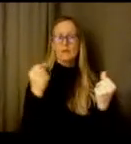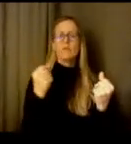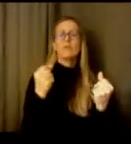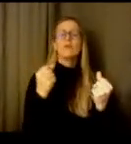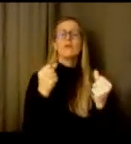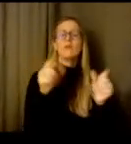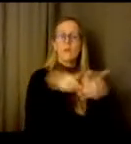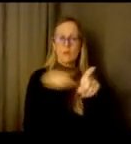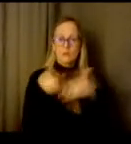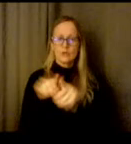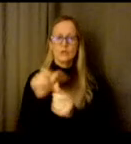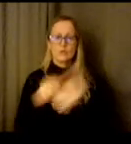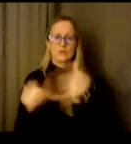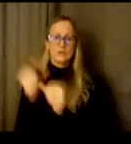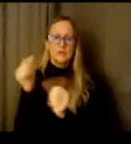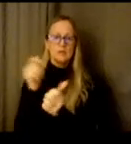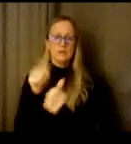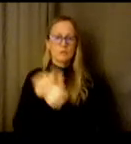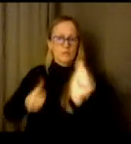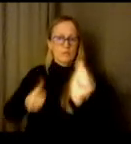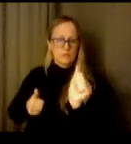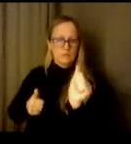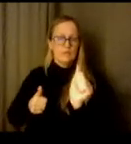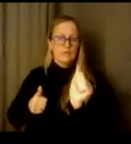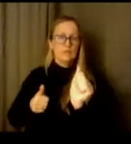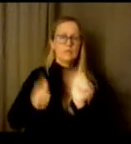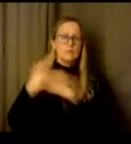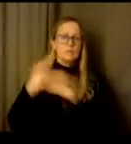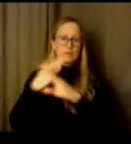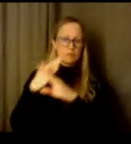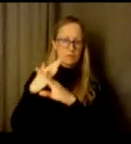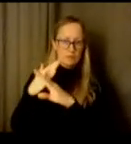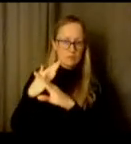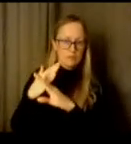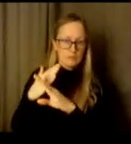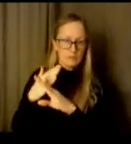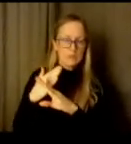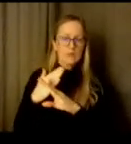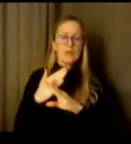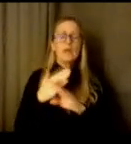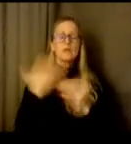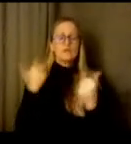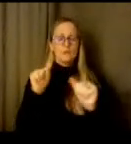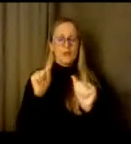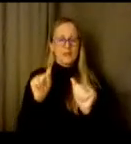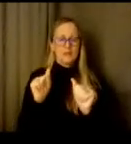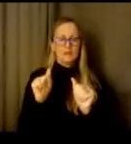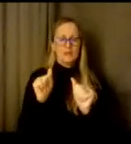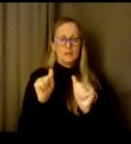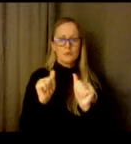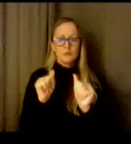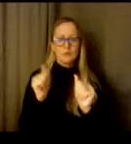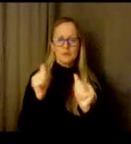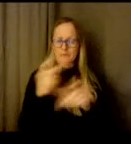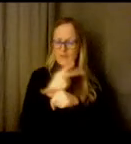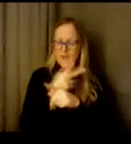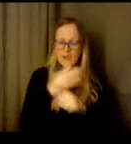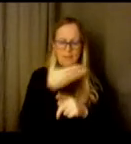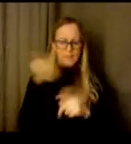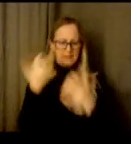and building capacity to support the needs of our students, families, and staff.